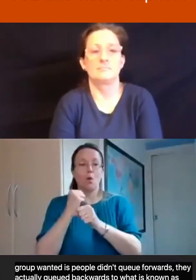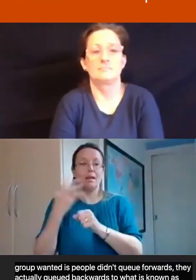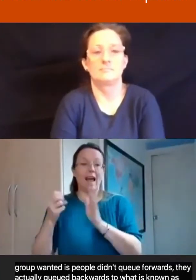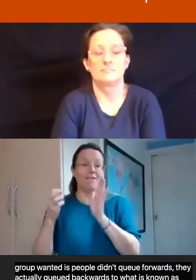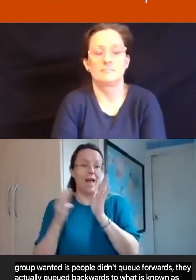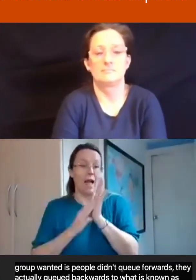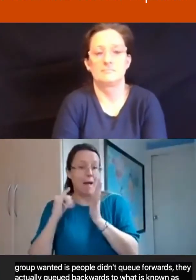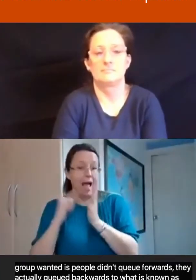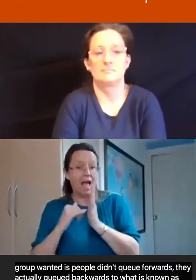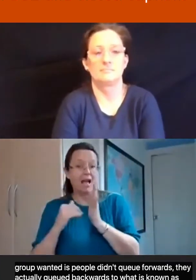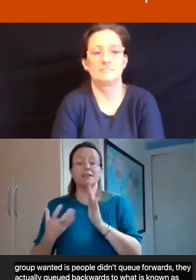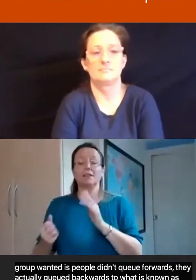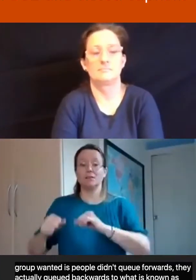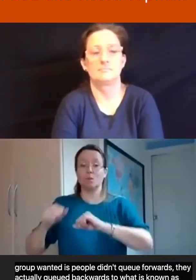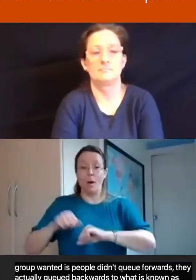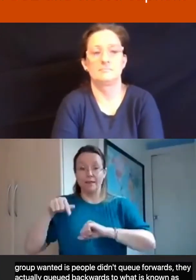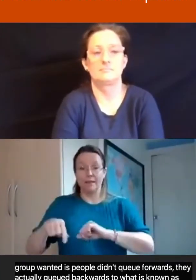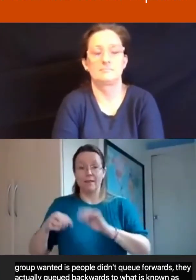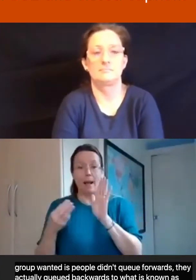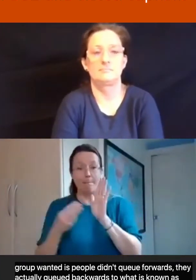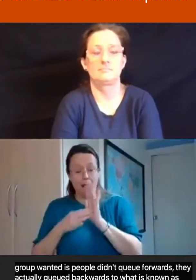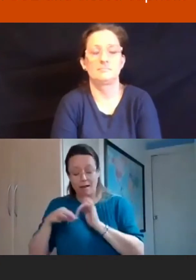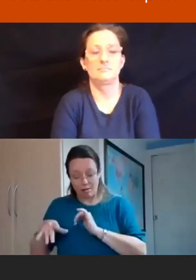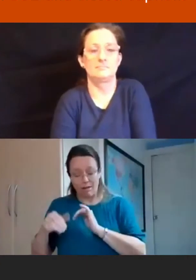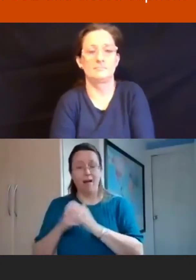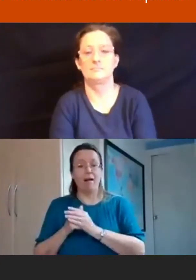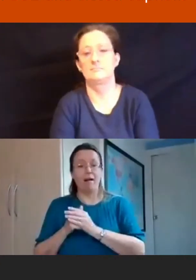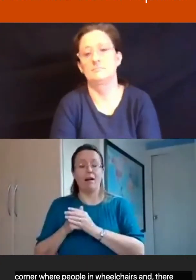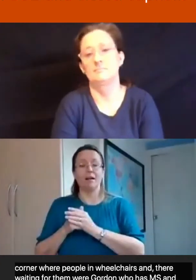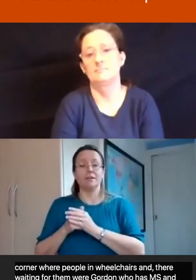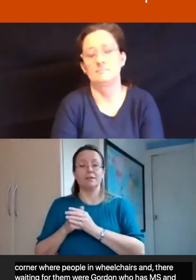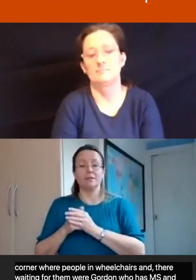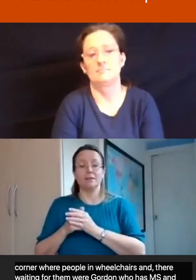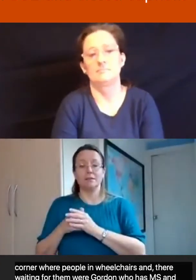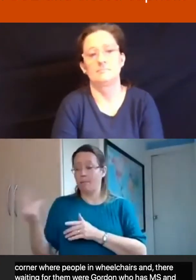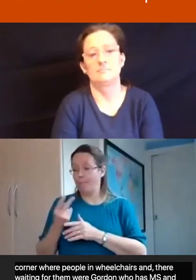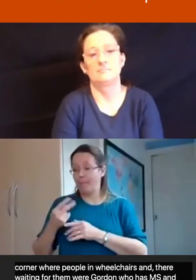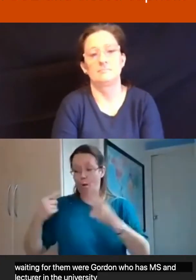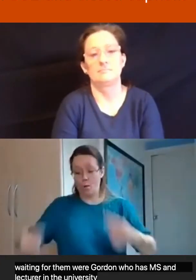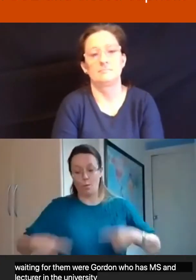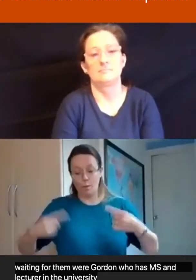lecturer in university, and Michael, both wheelchair users with